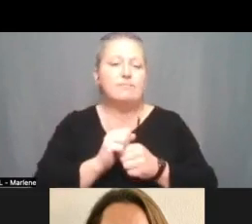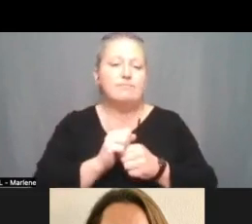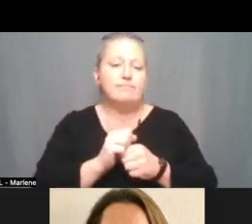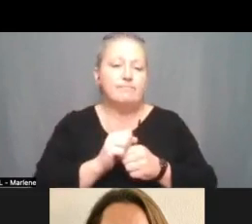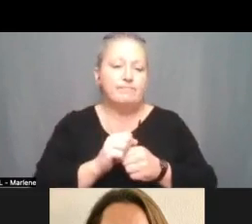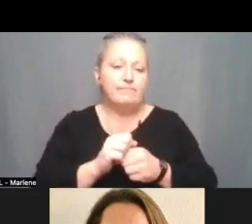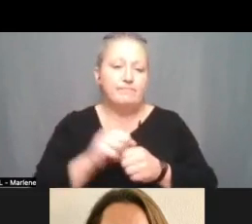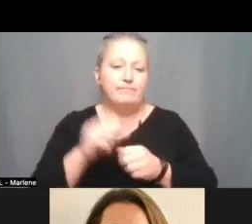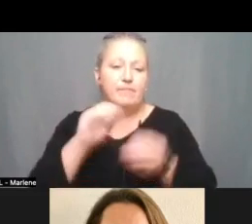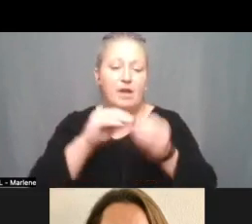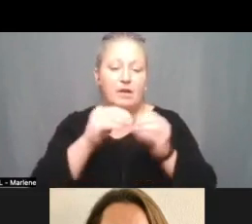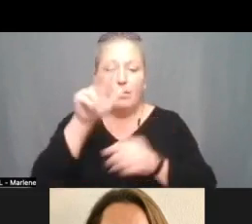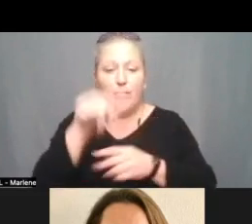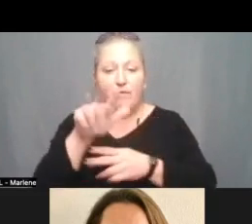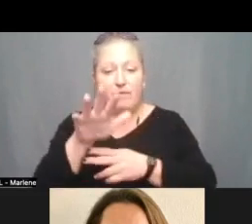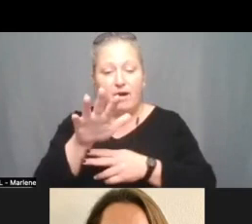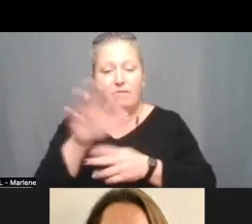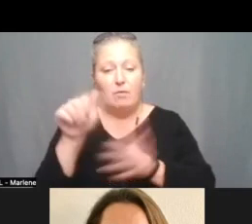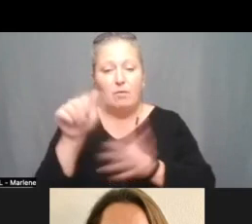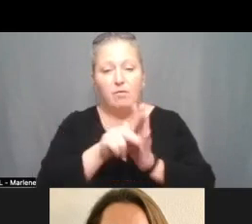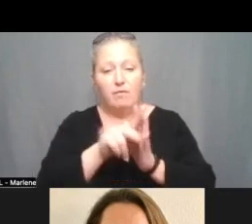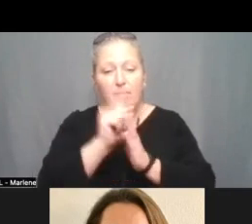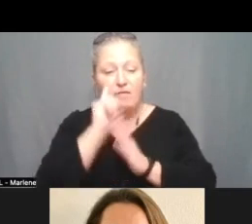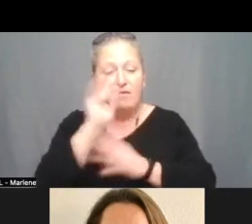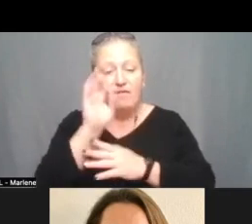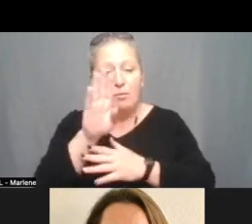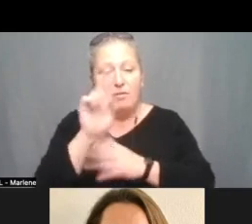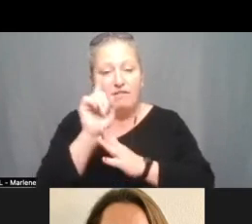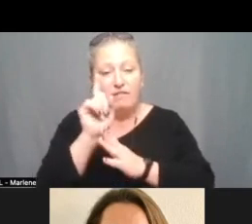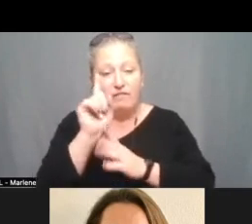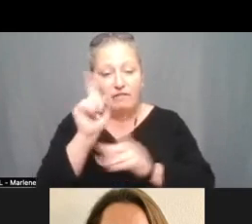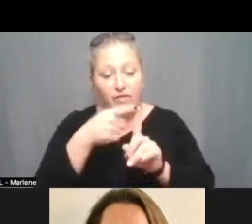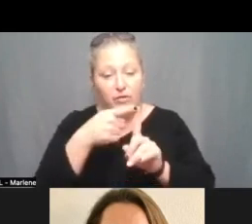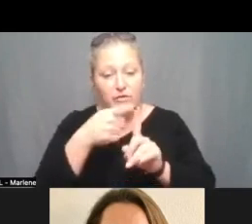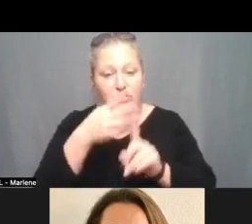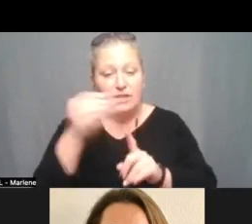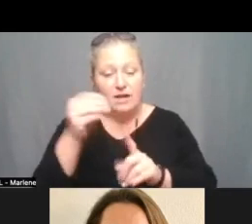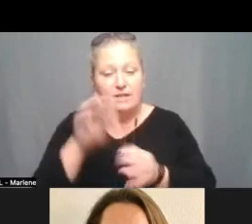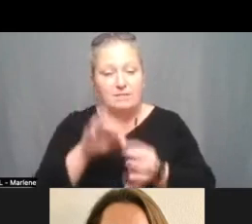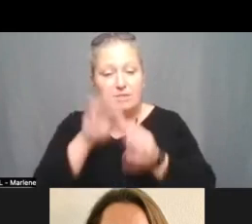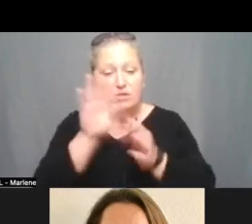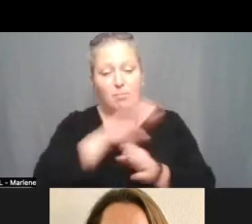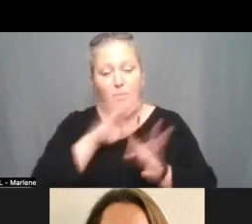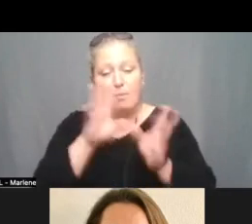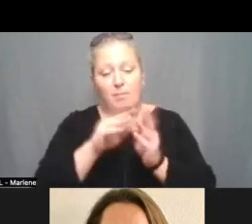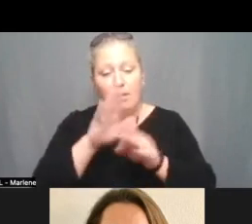Item 3.5 is approval of the minutes for February 1st and our special board meeting on February 10th.